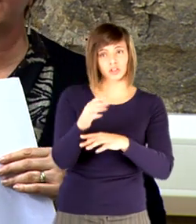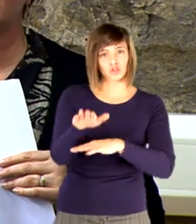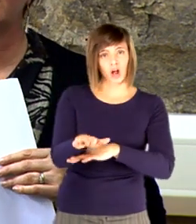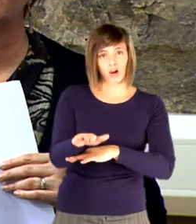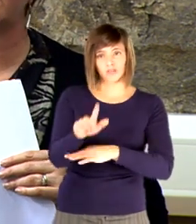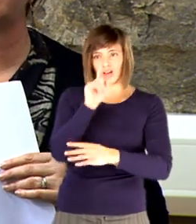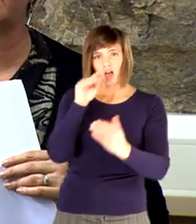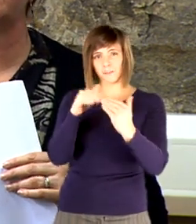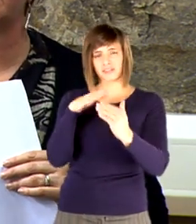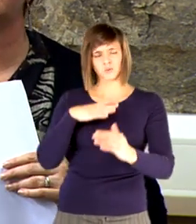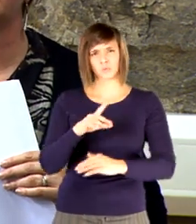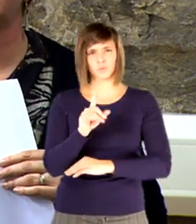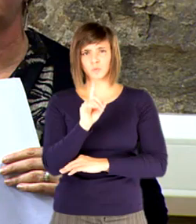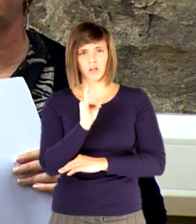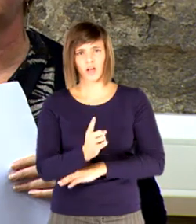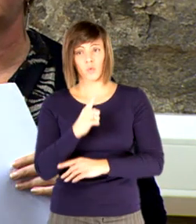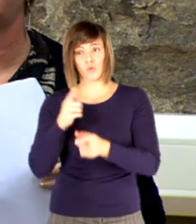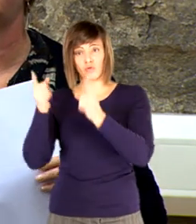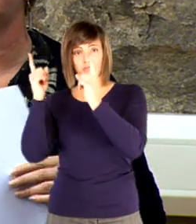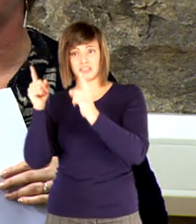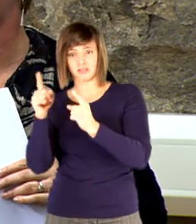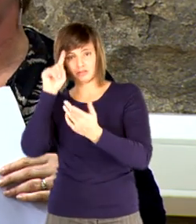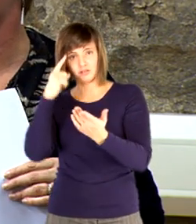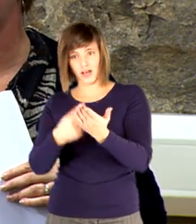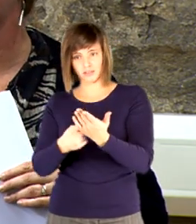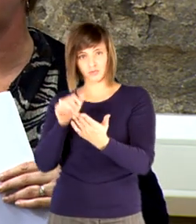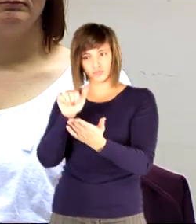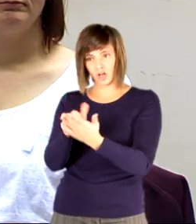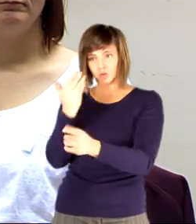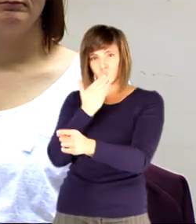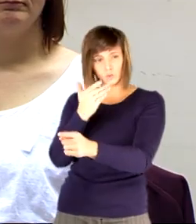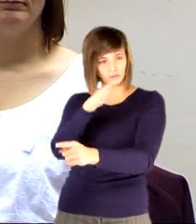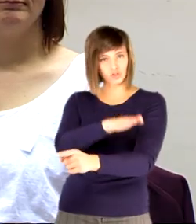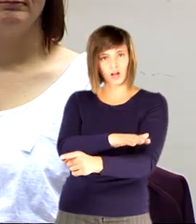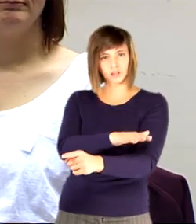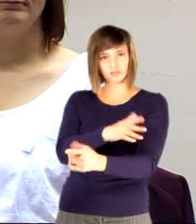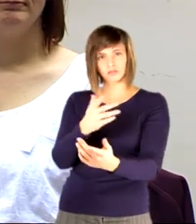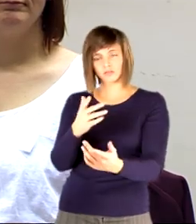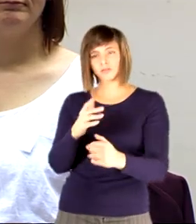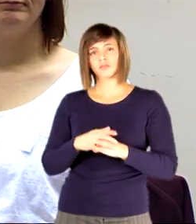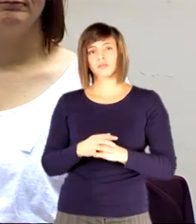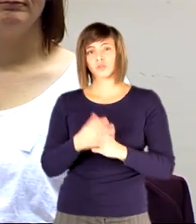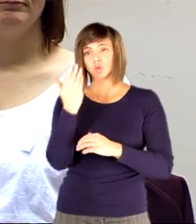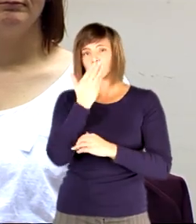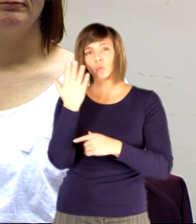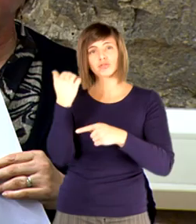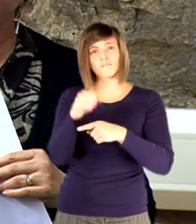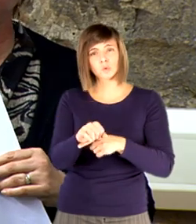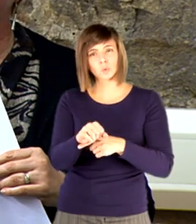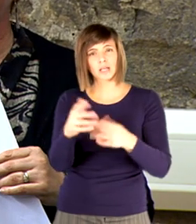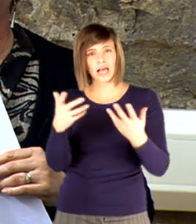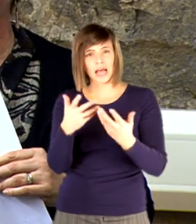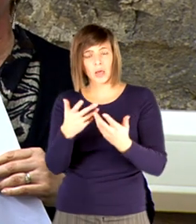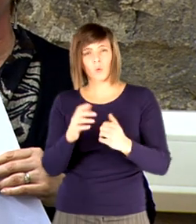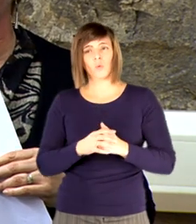down on the grounds that they can't meet the needs because if the authority has decided that that's an appropriate placement, the only way the school can